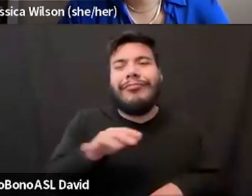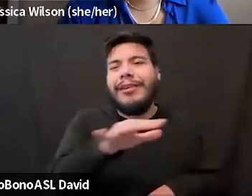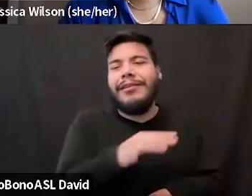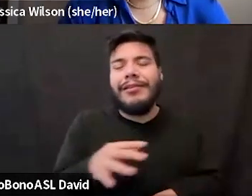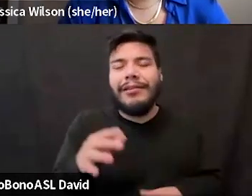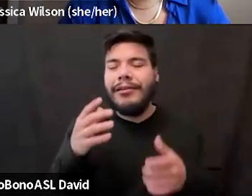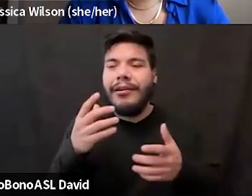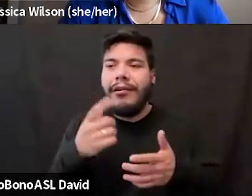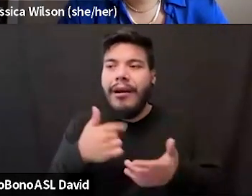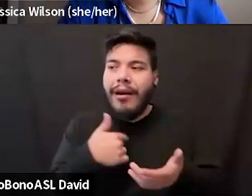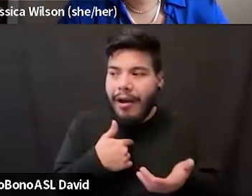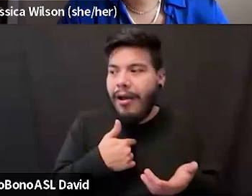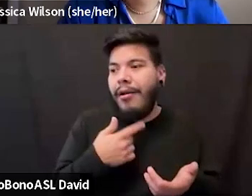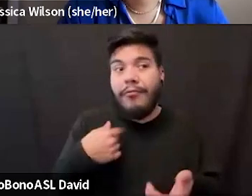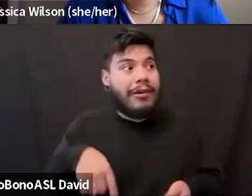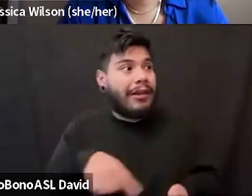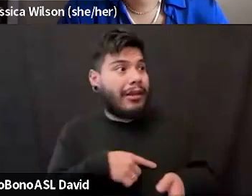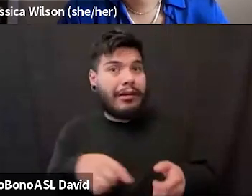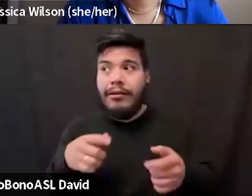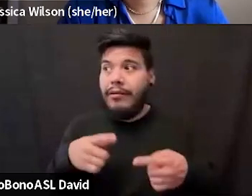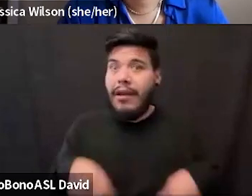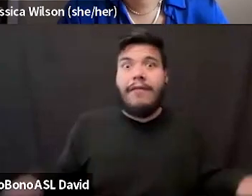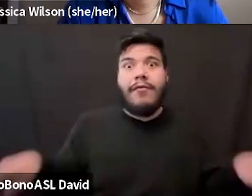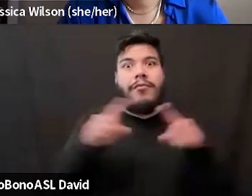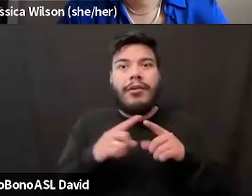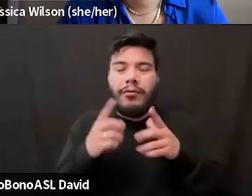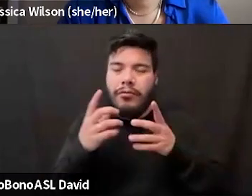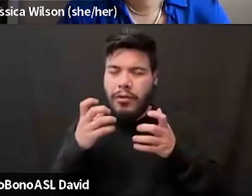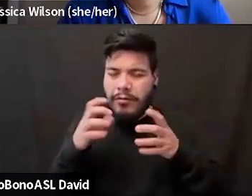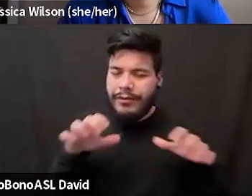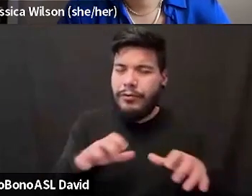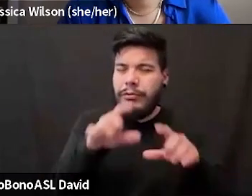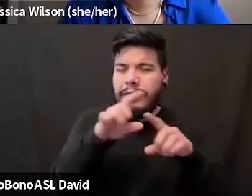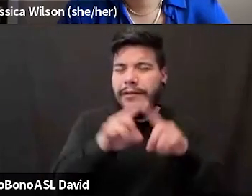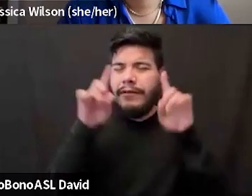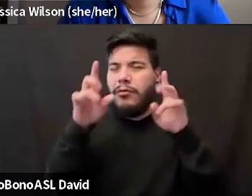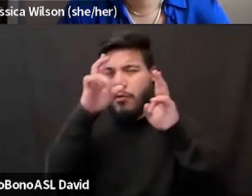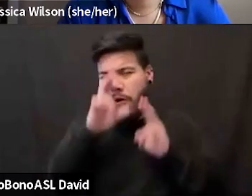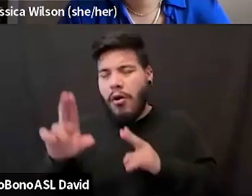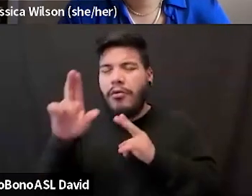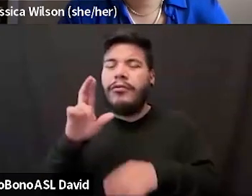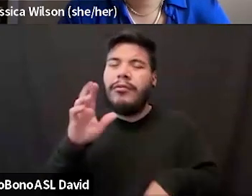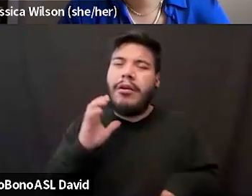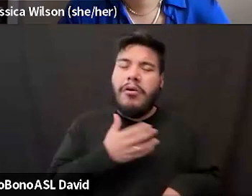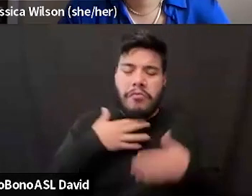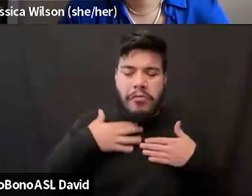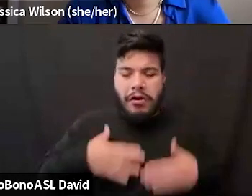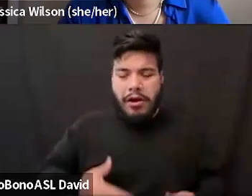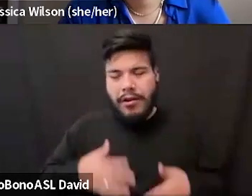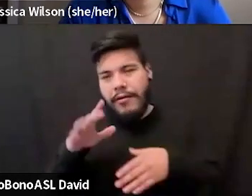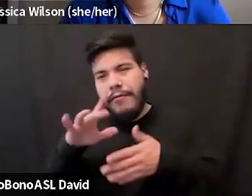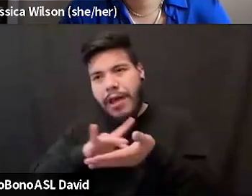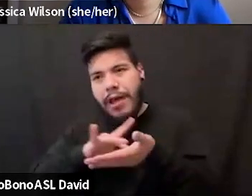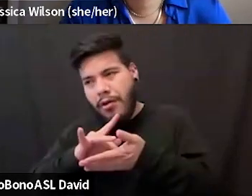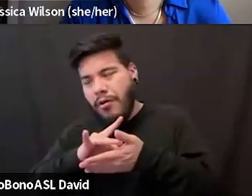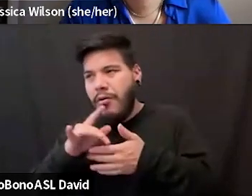I, we, everyone wanted to do differently in order to honor our own bodies and the medical industrial complex in society,